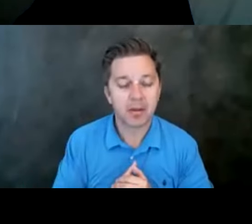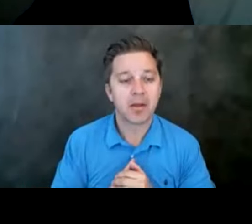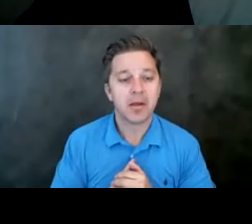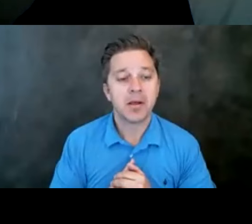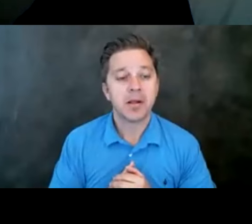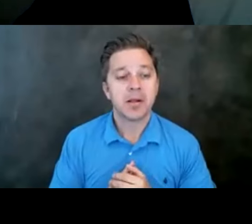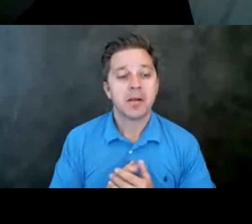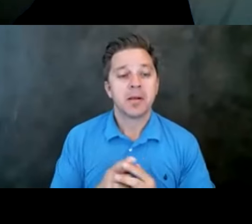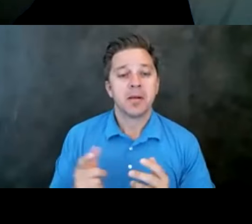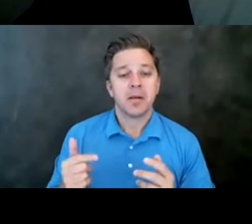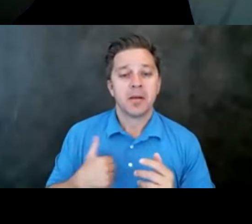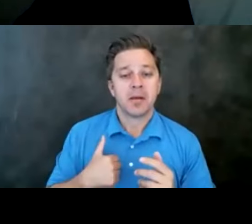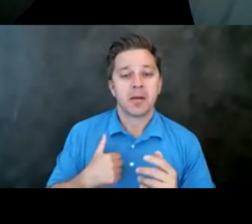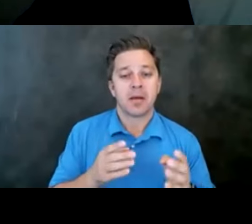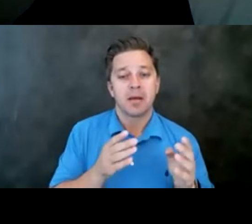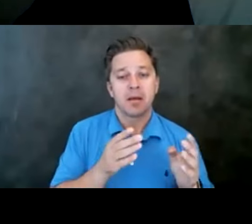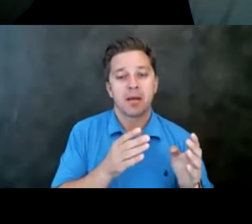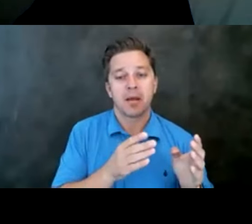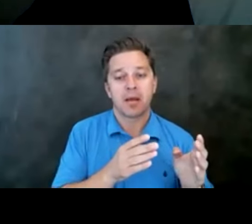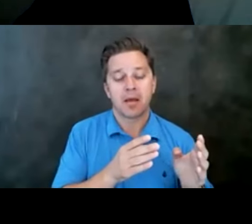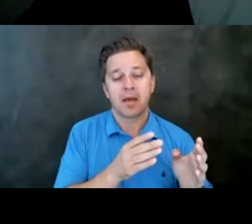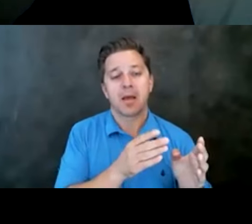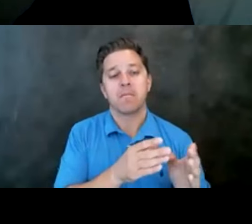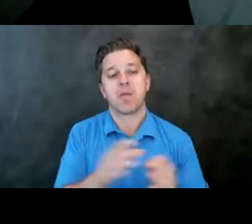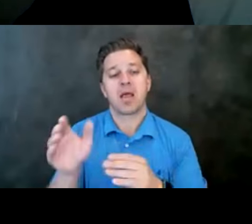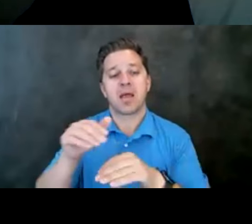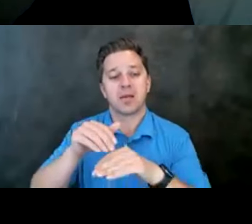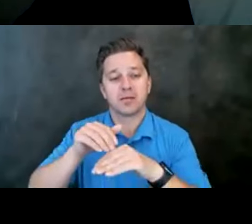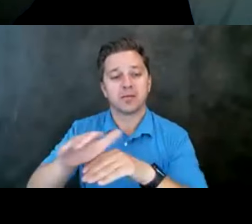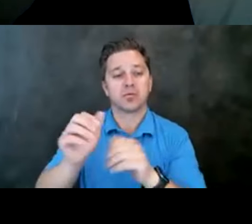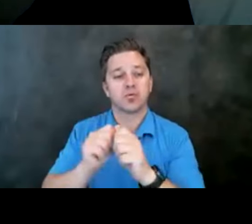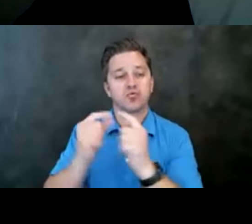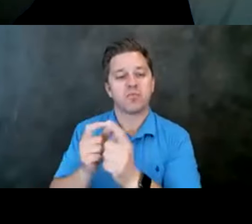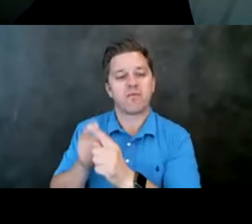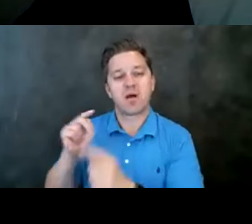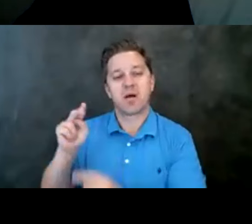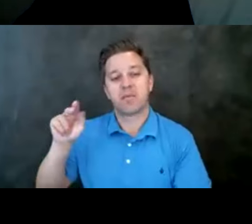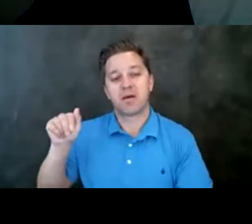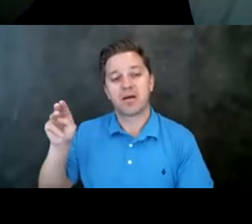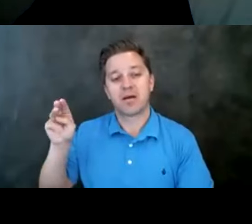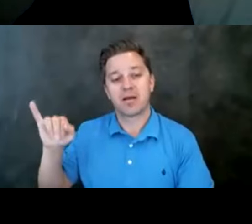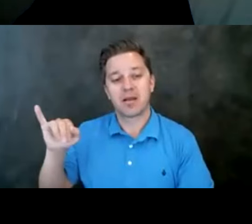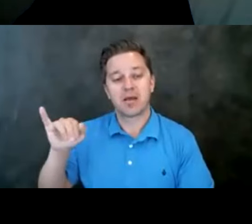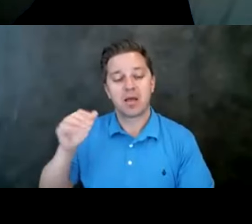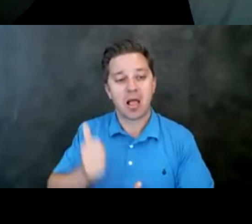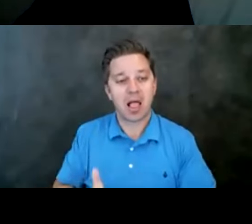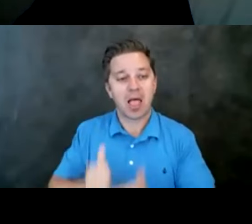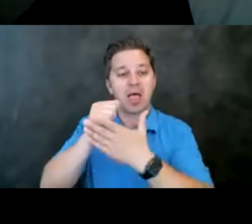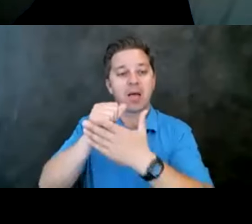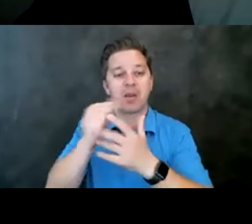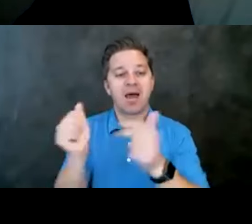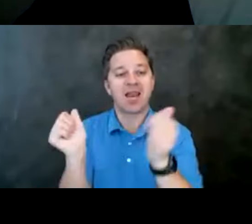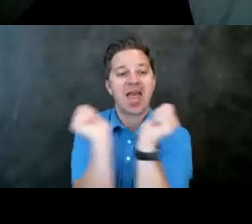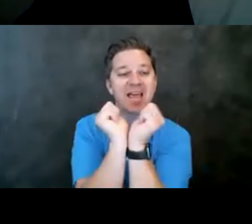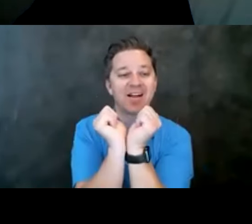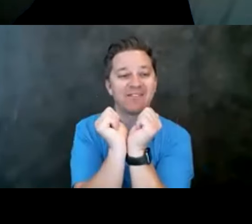I had, I was going to send to the groups, uh, something that NAMI did. It's a help, not handcuff series. And it was a three,